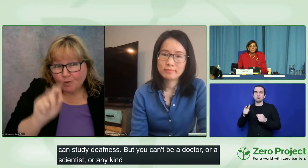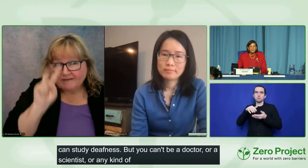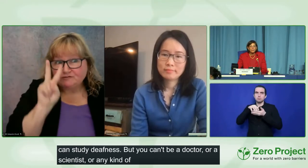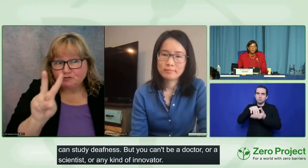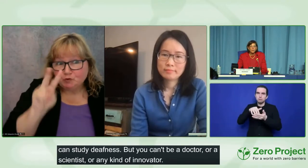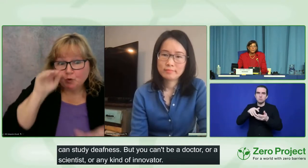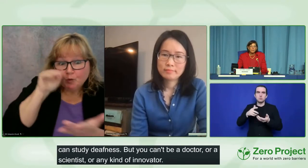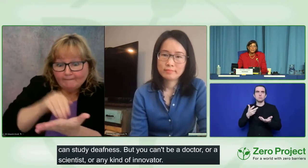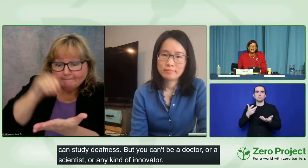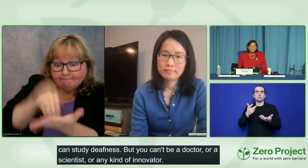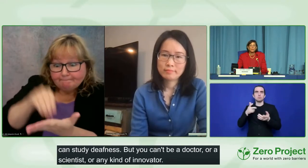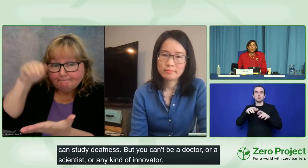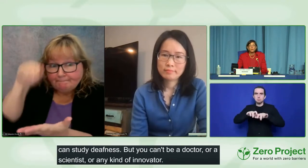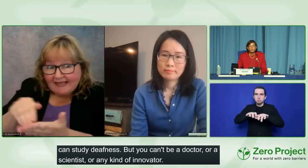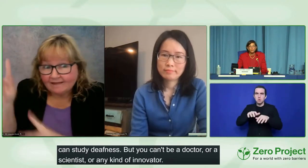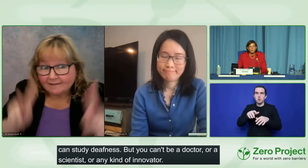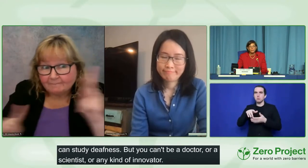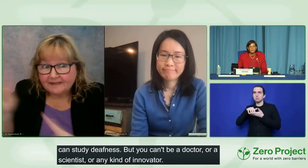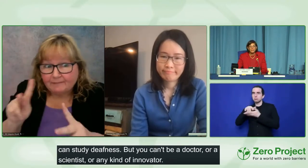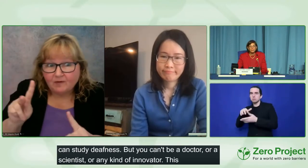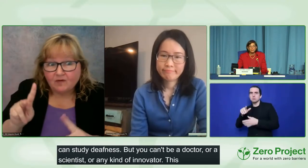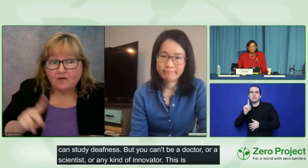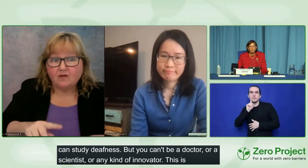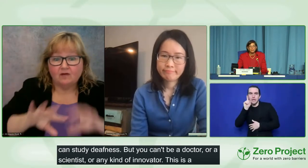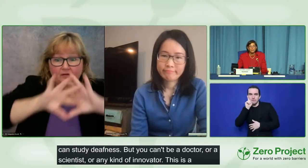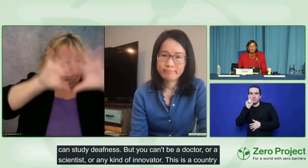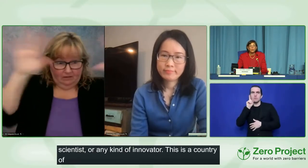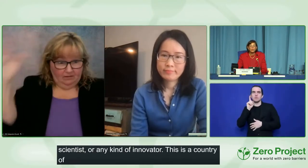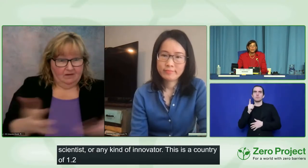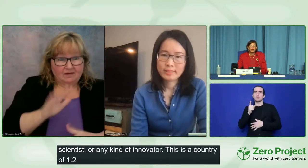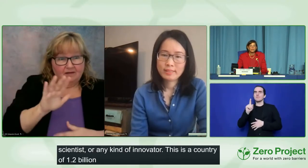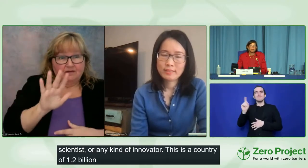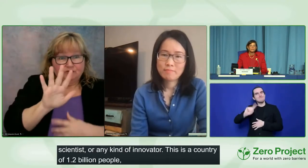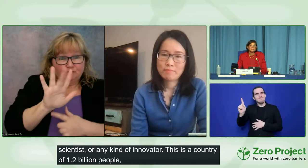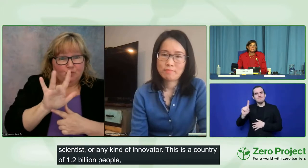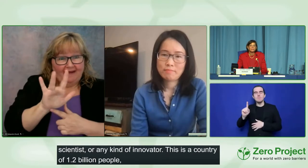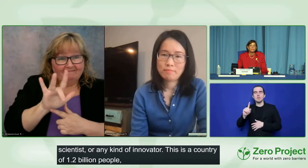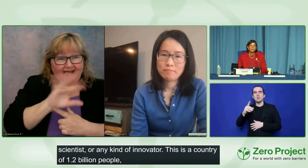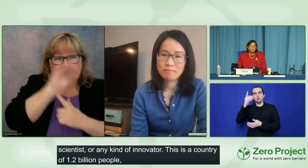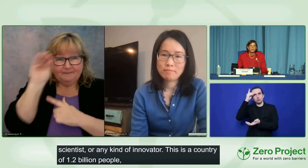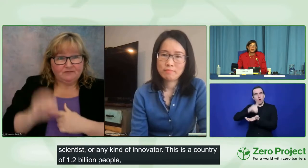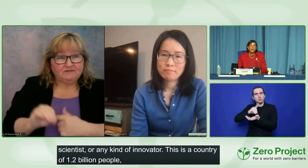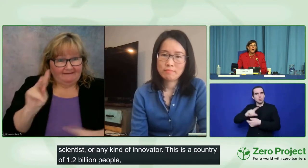out of every four adults has one form of disability or another.